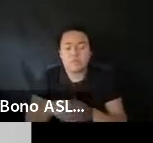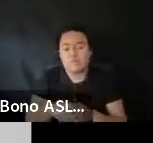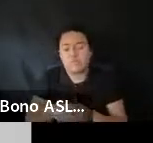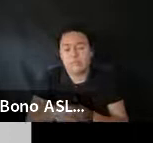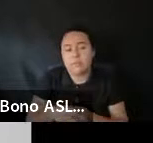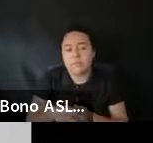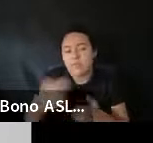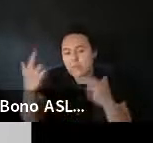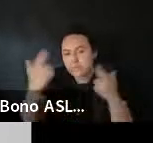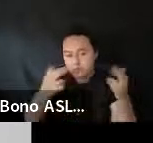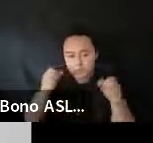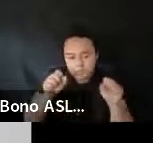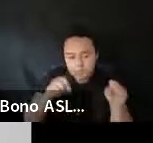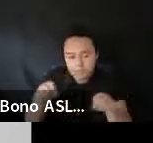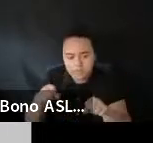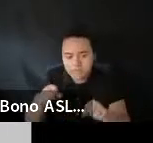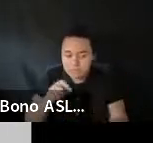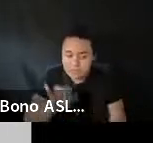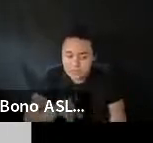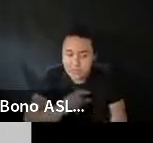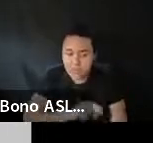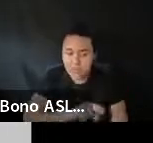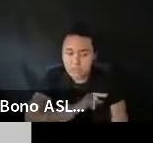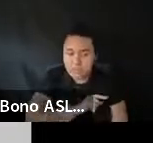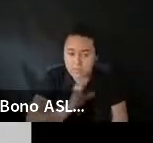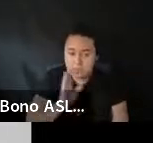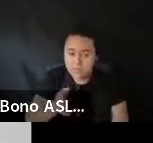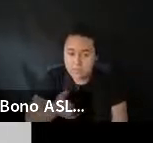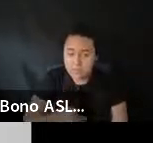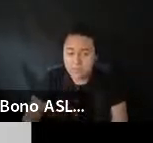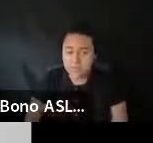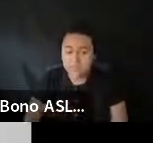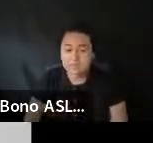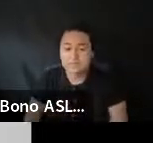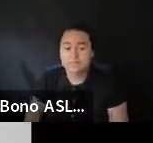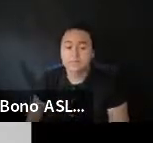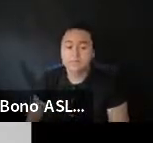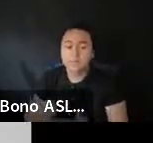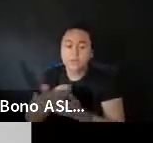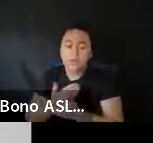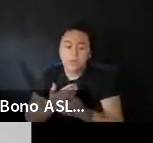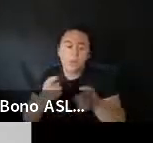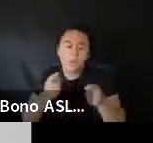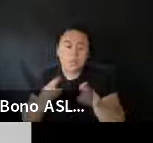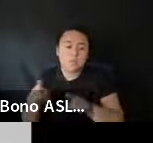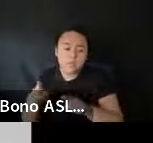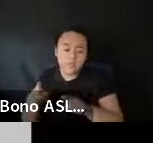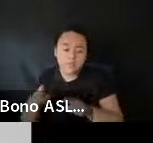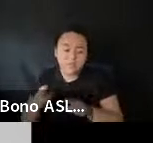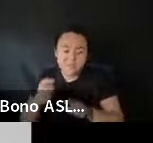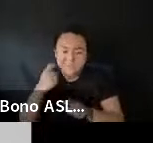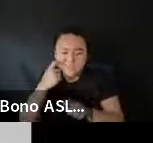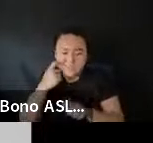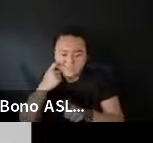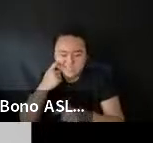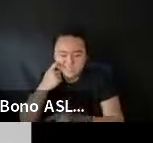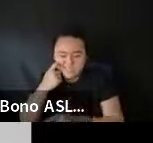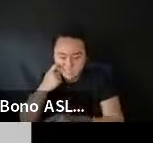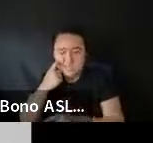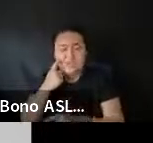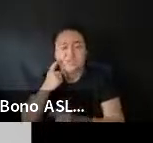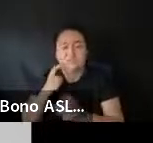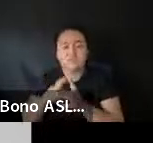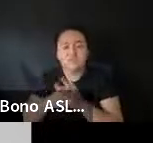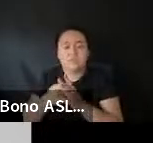circumstances. Would qualify. Um. Some new developments. Uh. That just took place. Uh. That just came into effect.